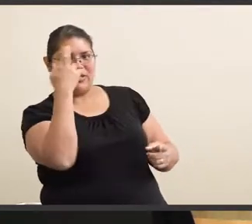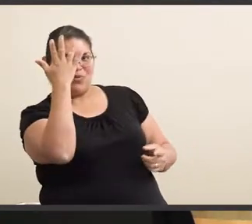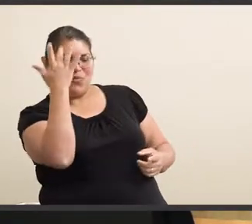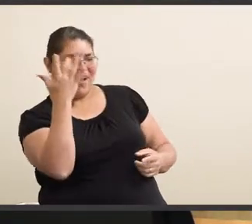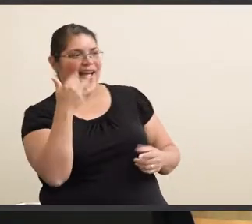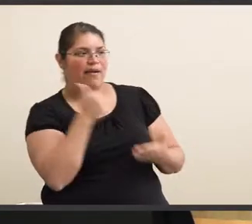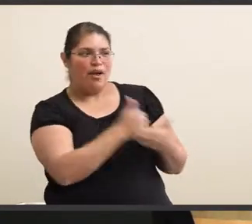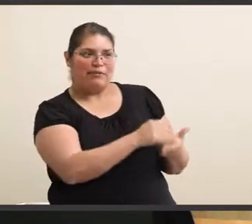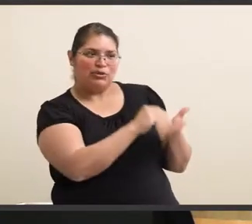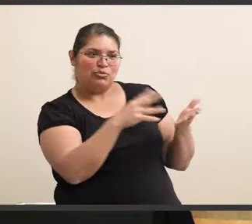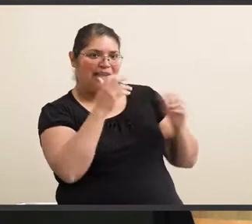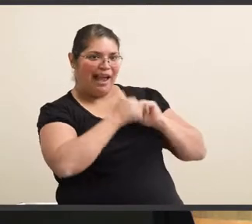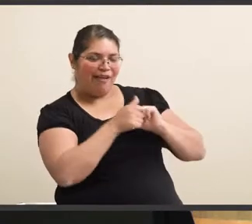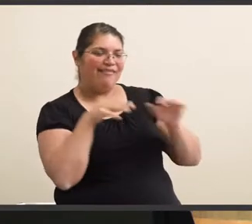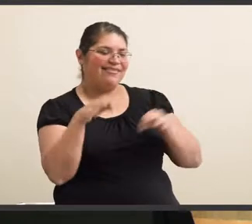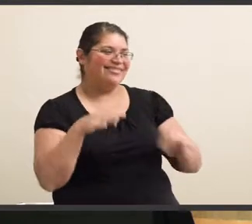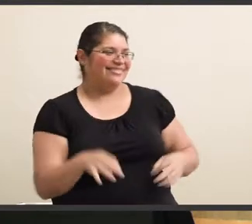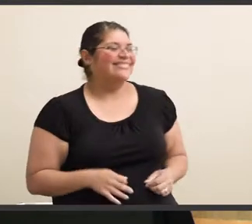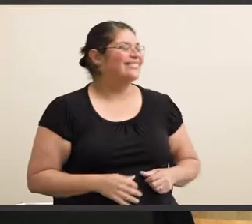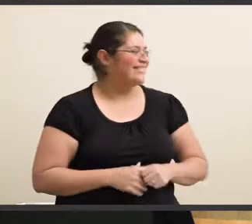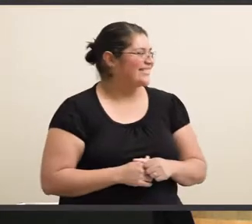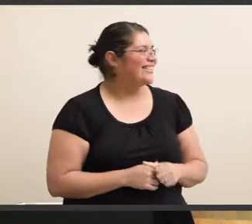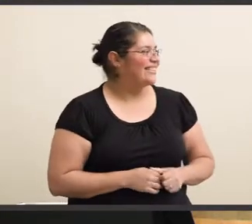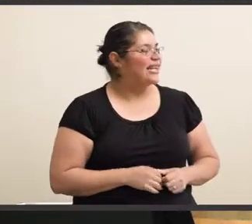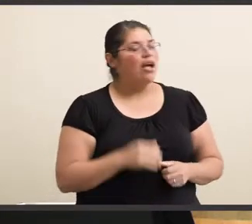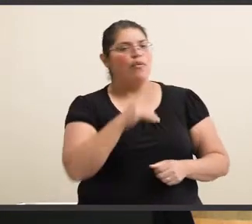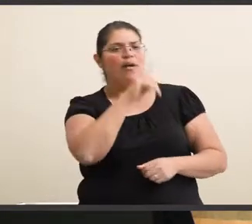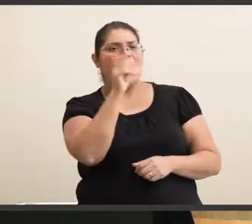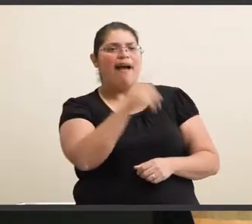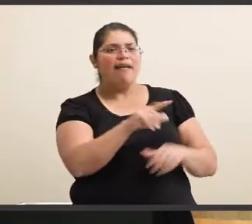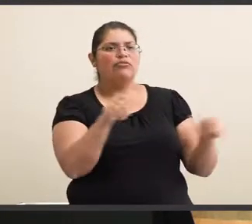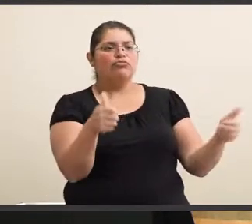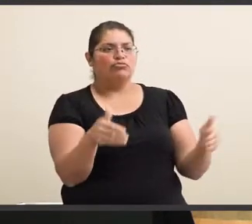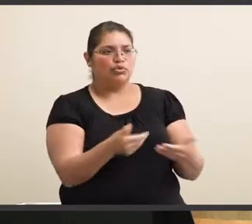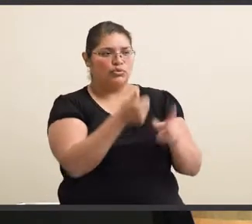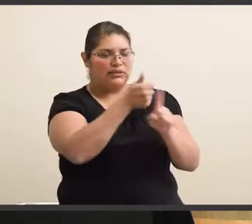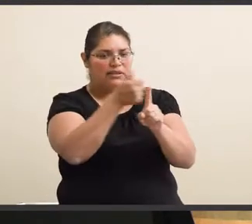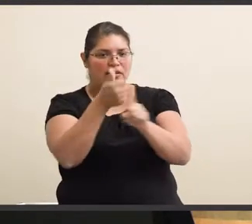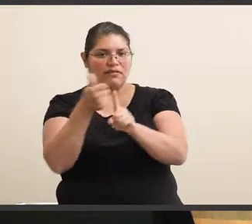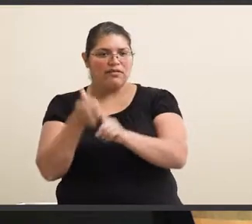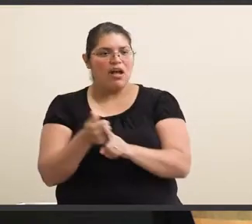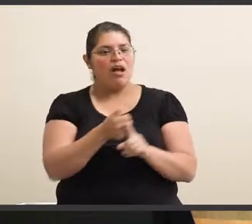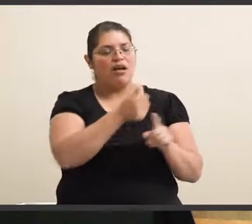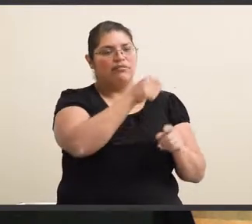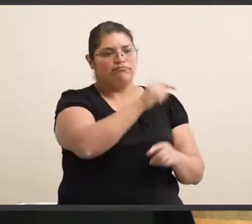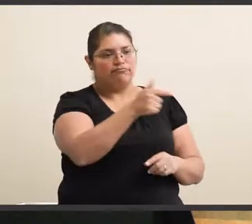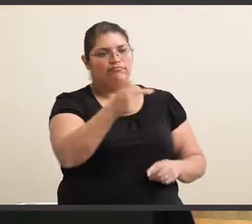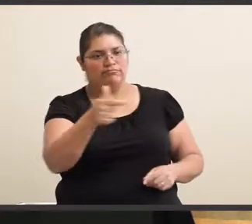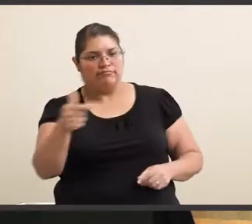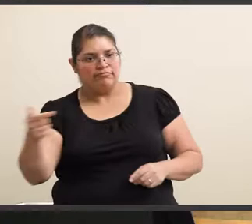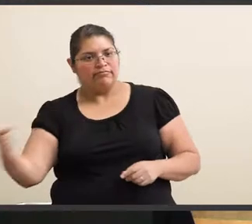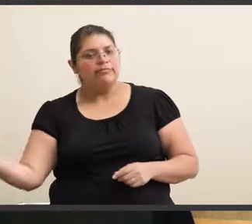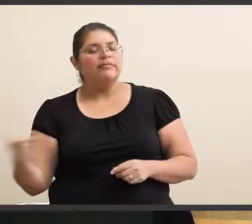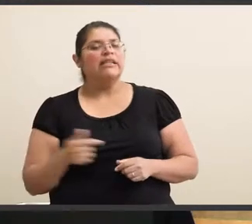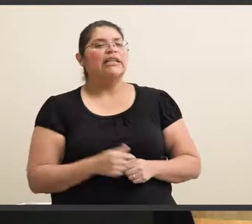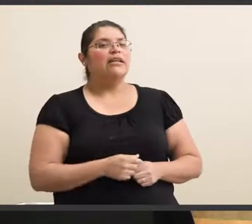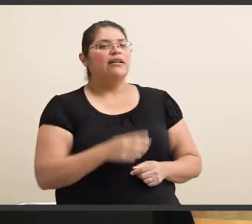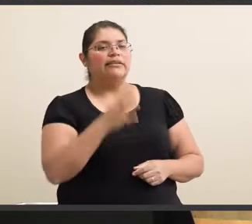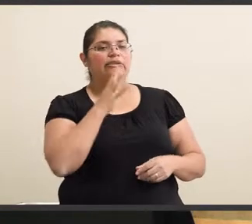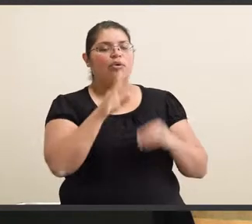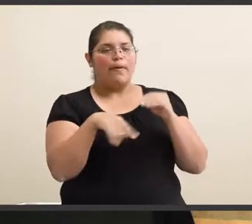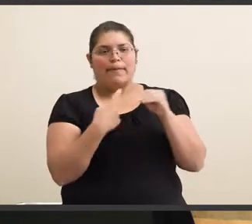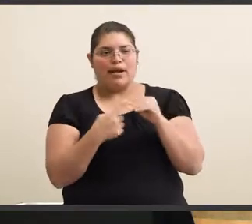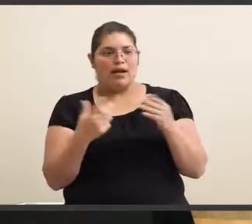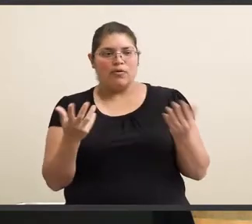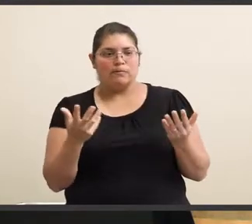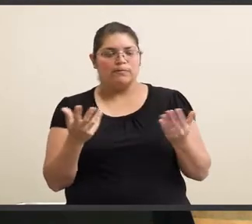I'm going to ask them to introduce themselves one at a time. They're going to talk about